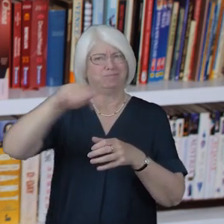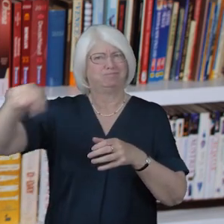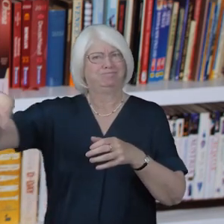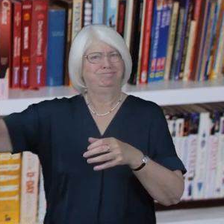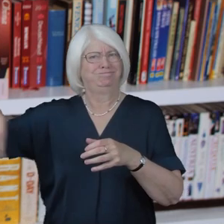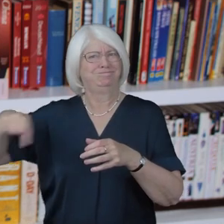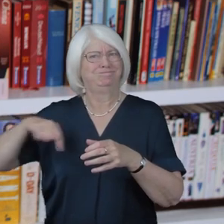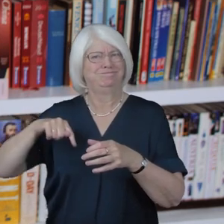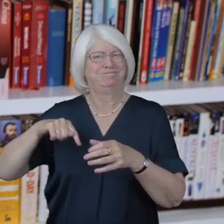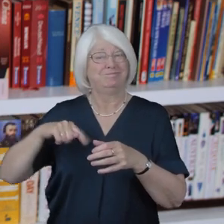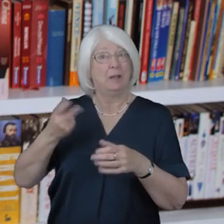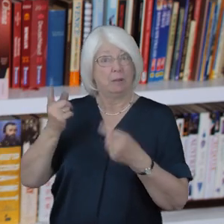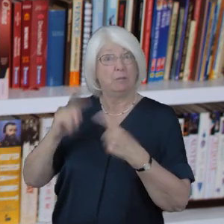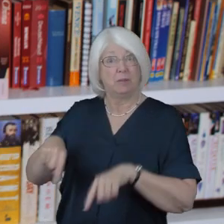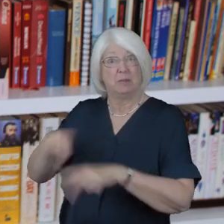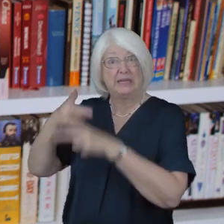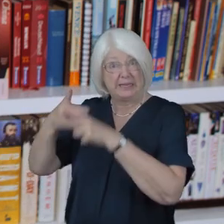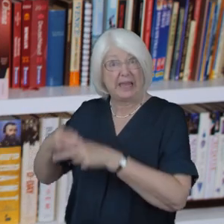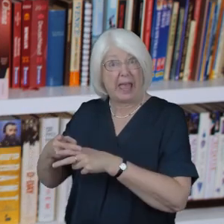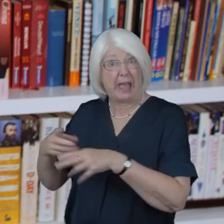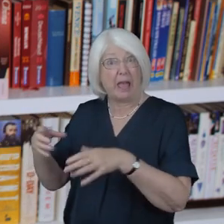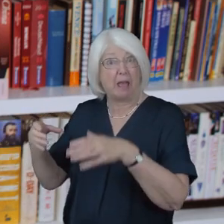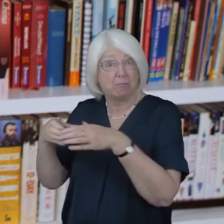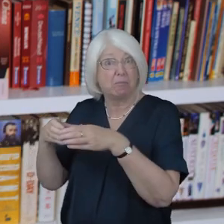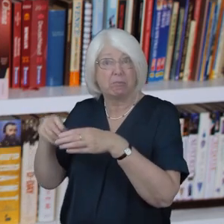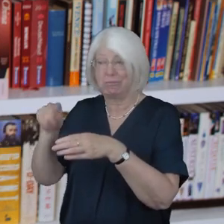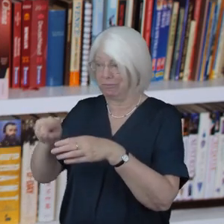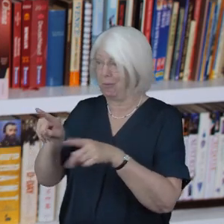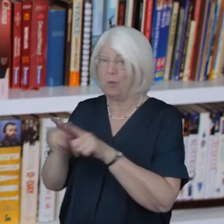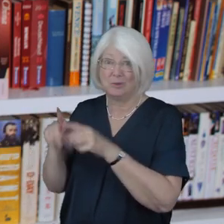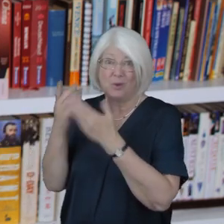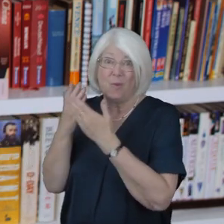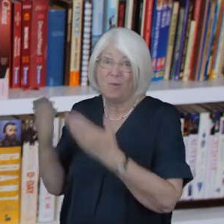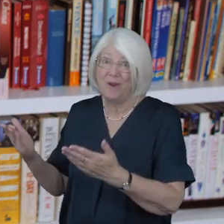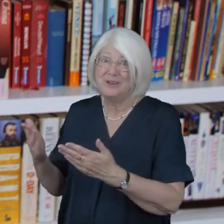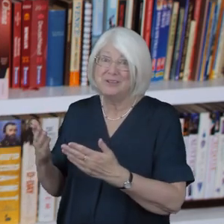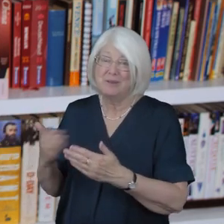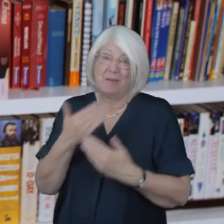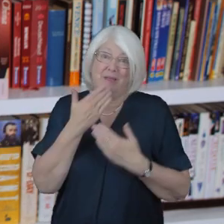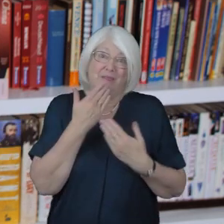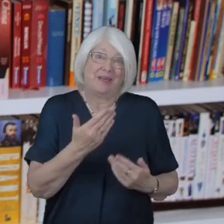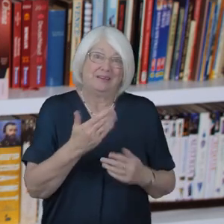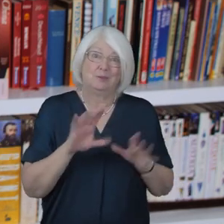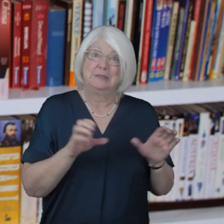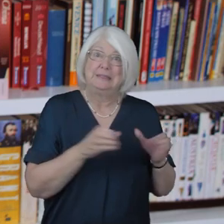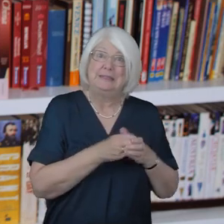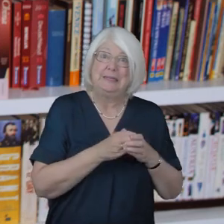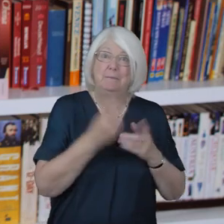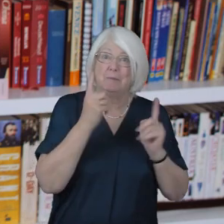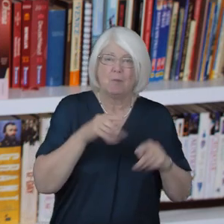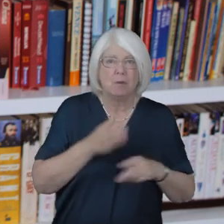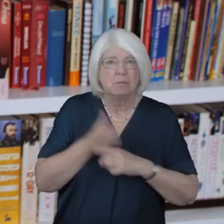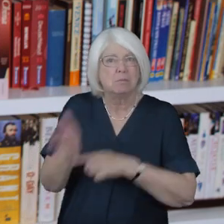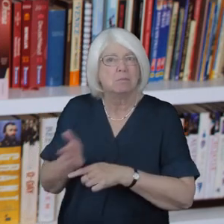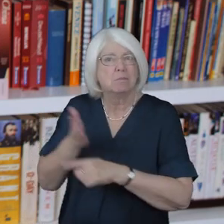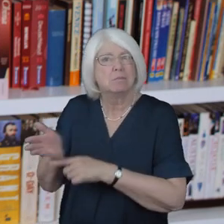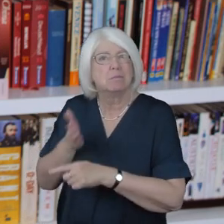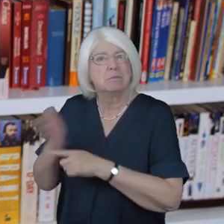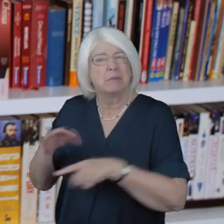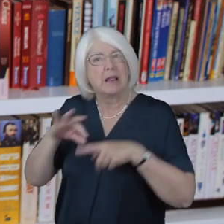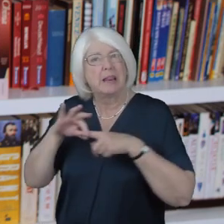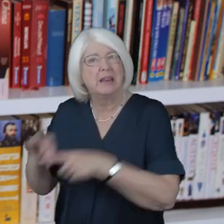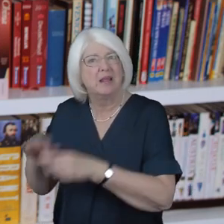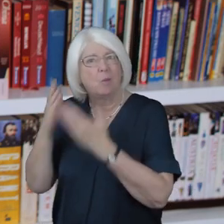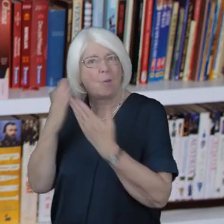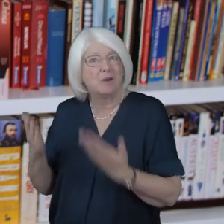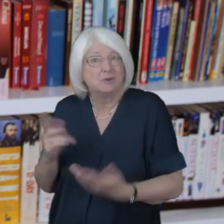people living in care can also worship thanks to the teams of people who regularly visit care homes and lead such worship to worship